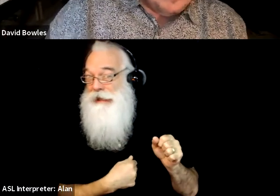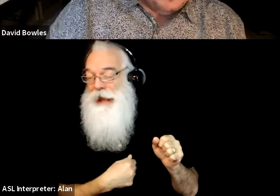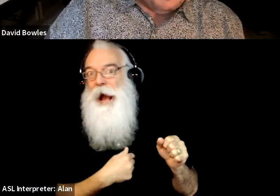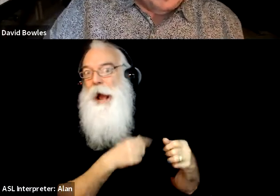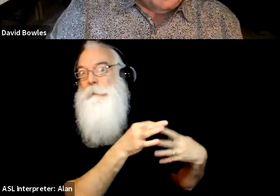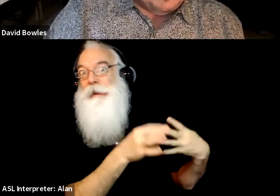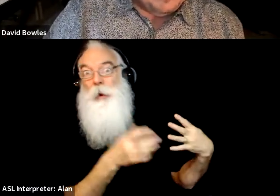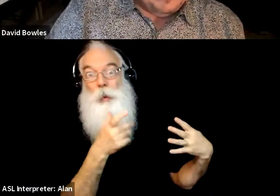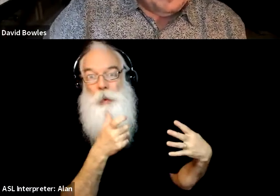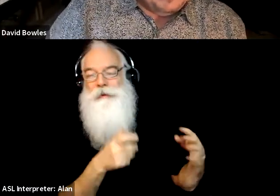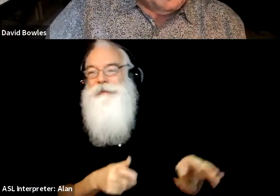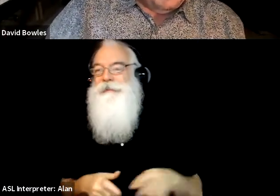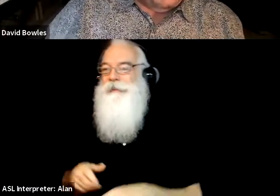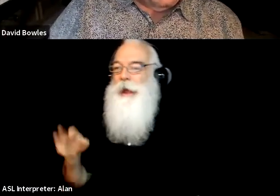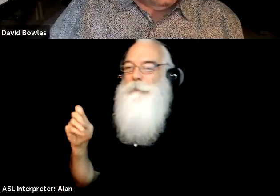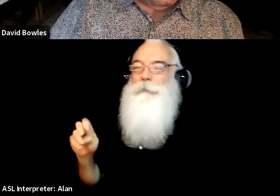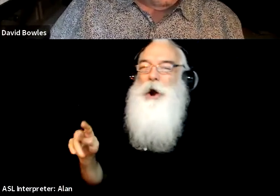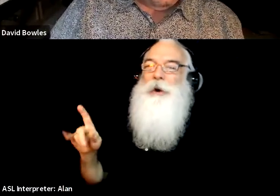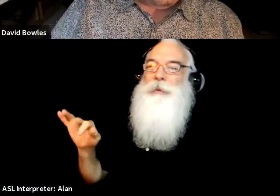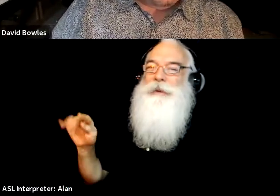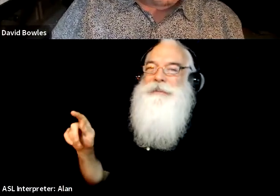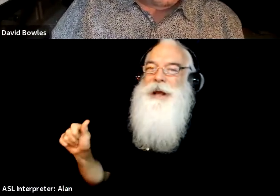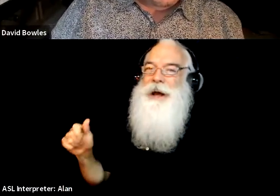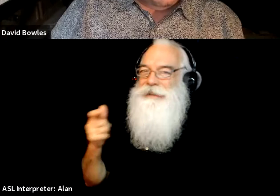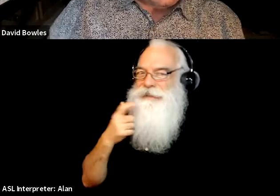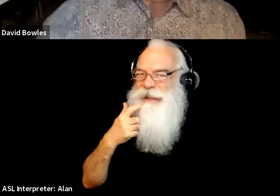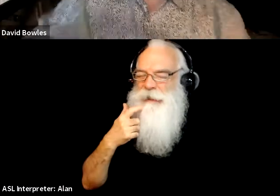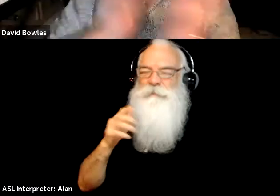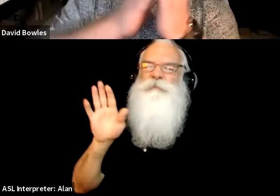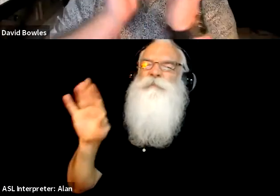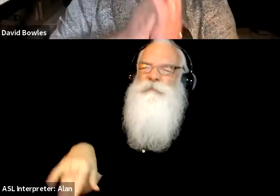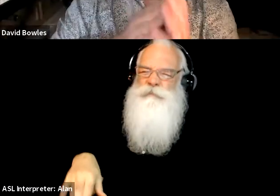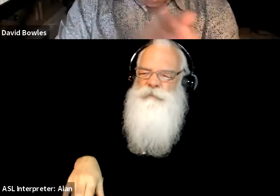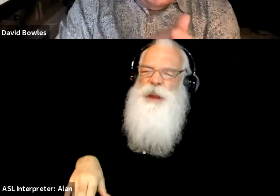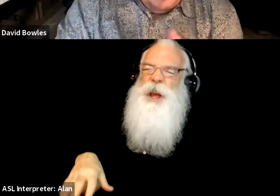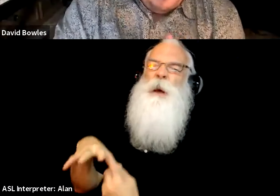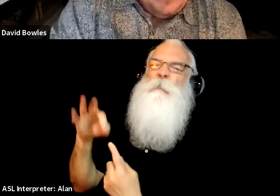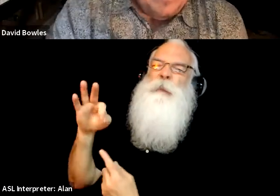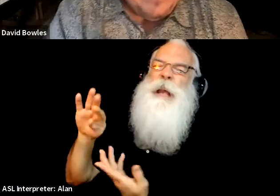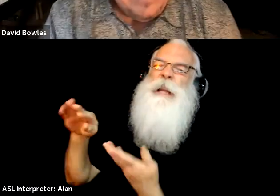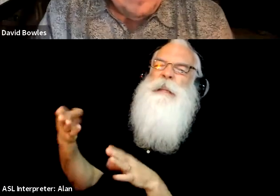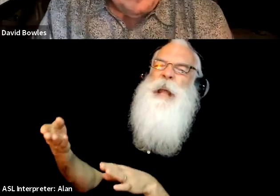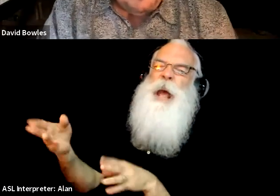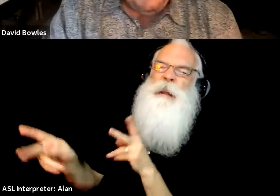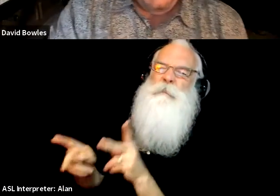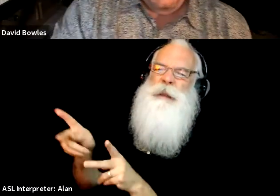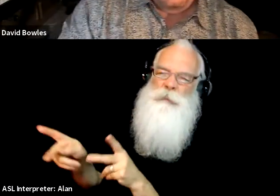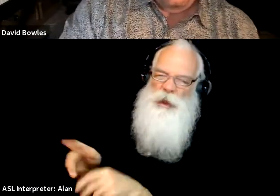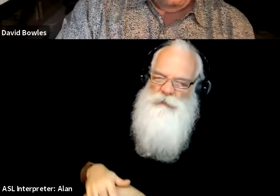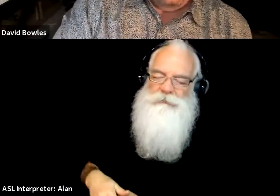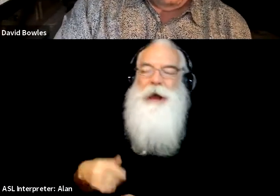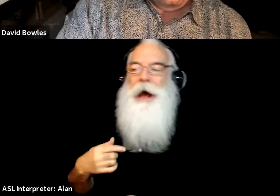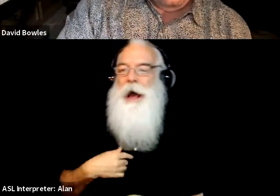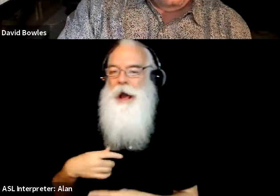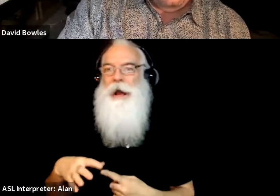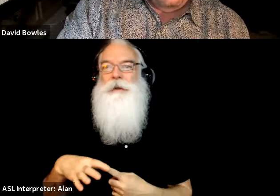the safe answer is to choose someone who's dead. And I chose Dulce Maria Loinas. She's